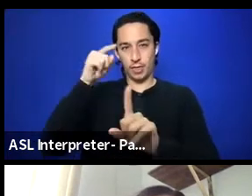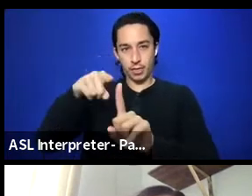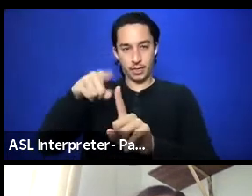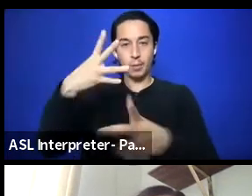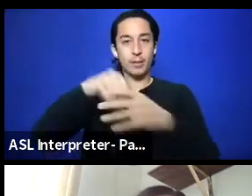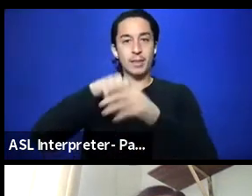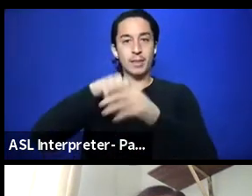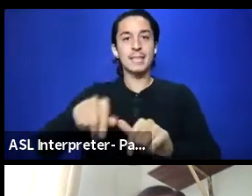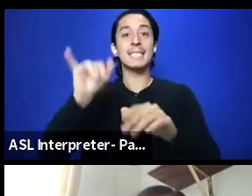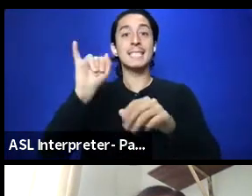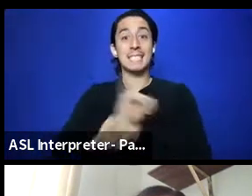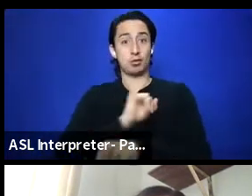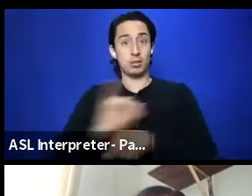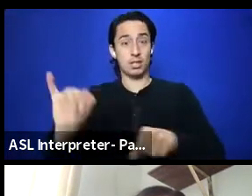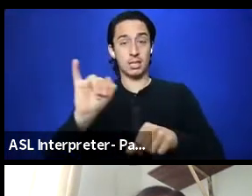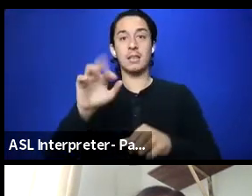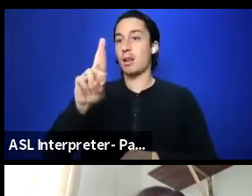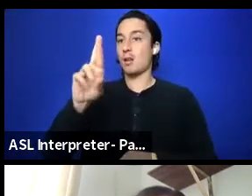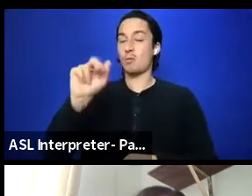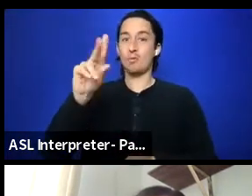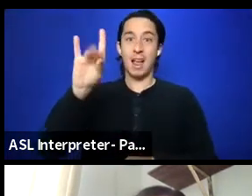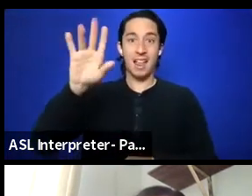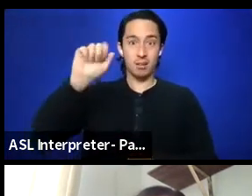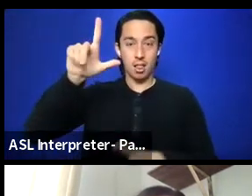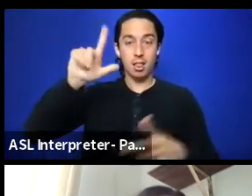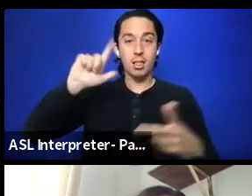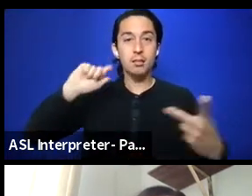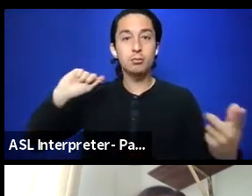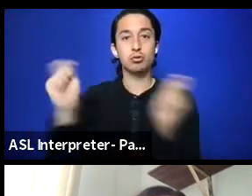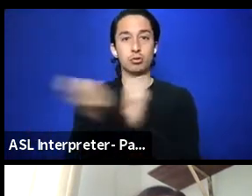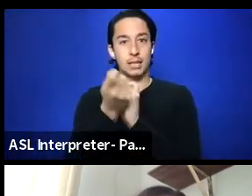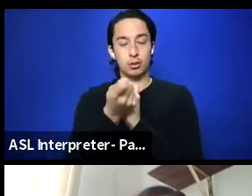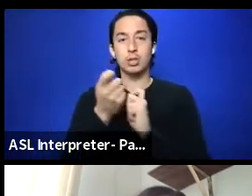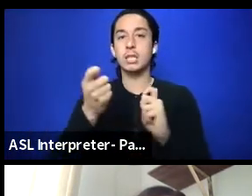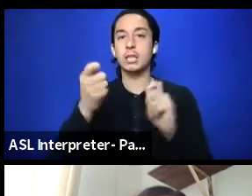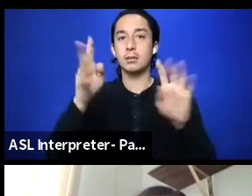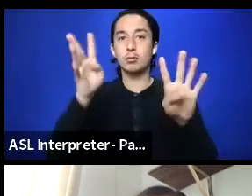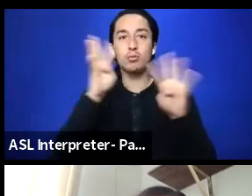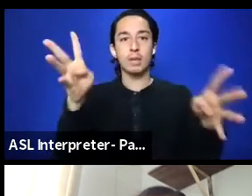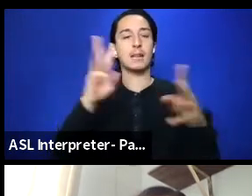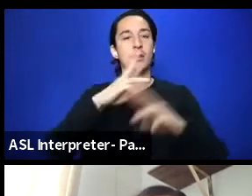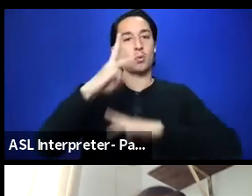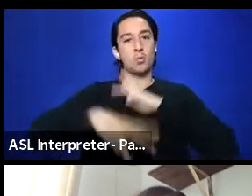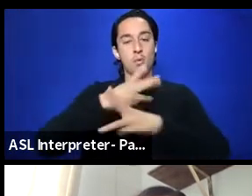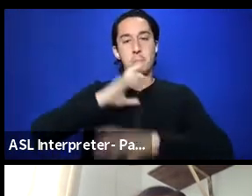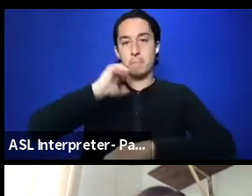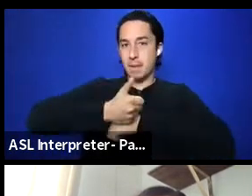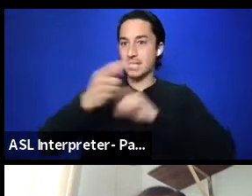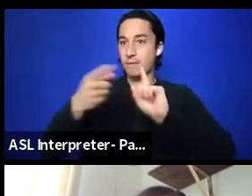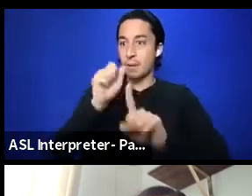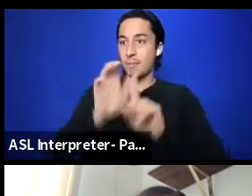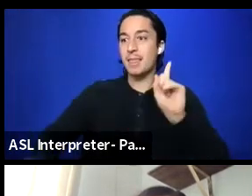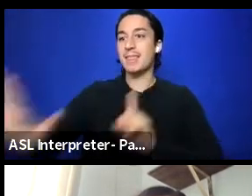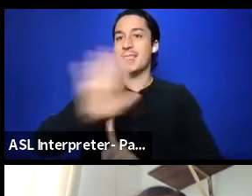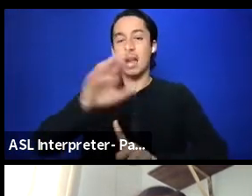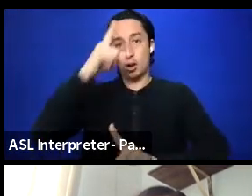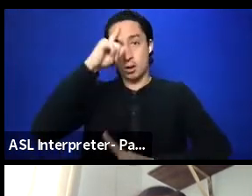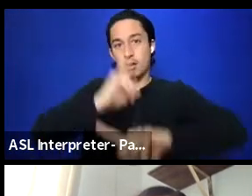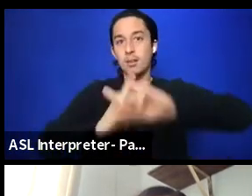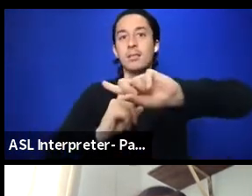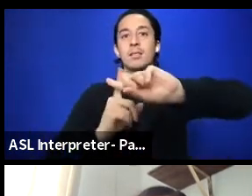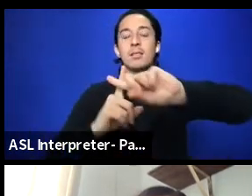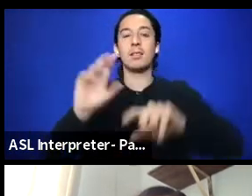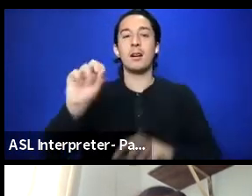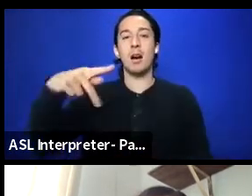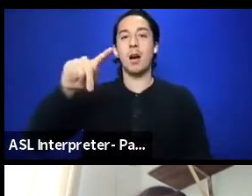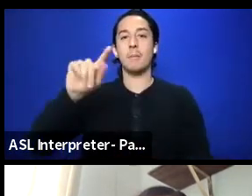radicalizing and changing and creating a world based off of their optimism, um, and